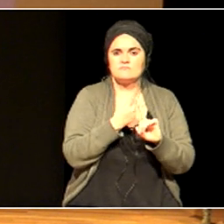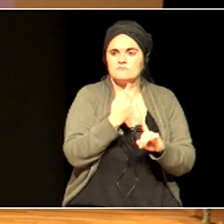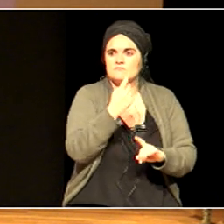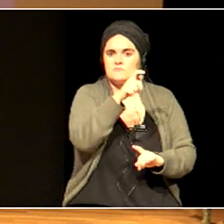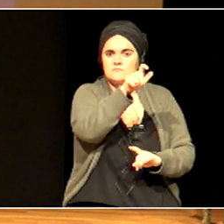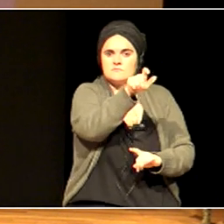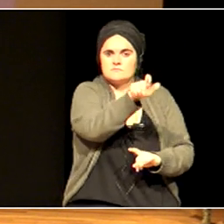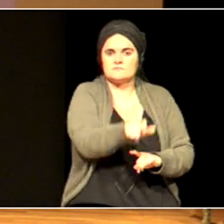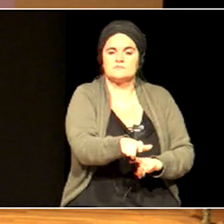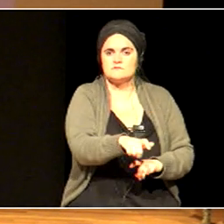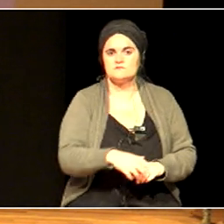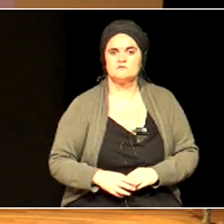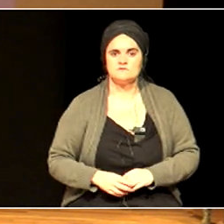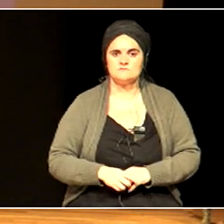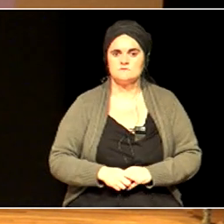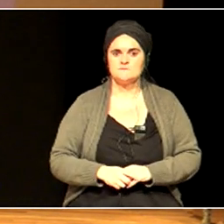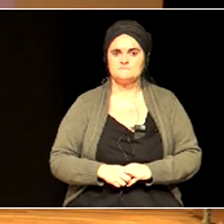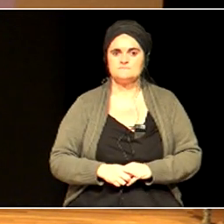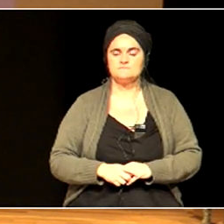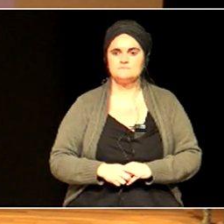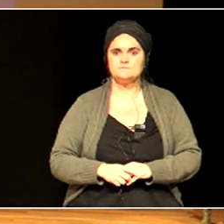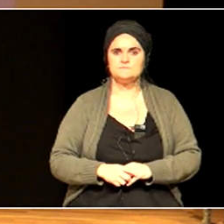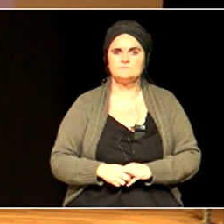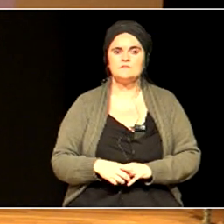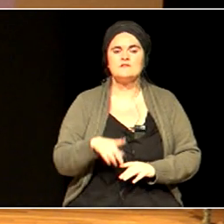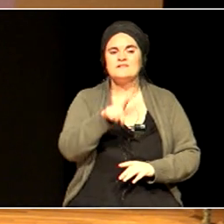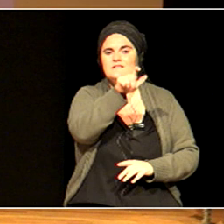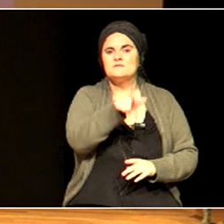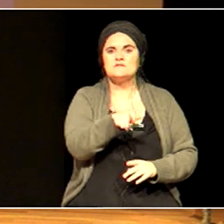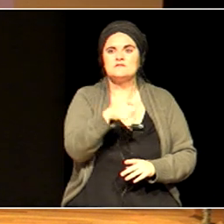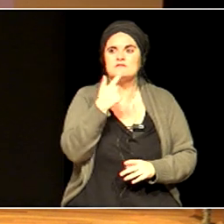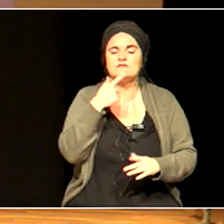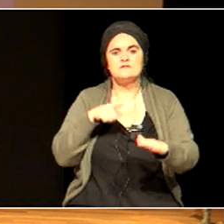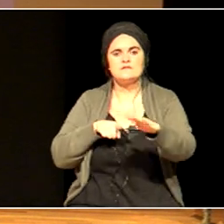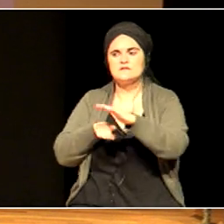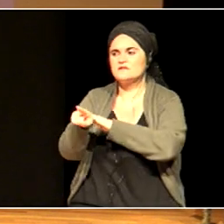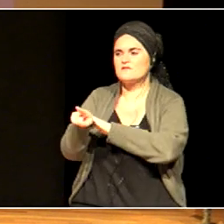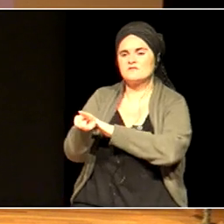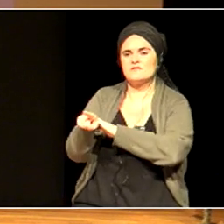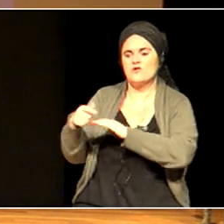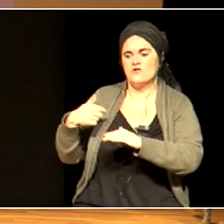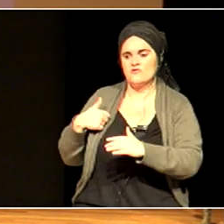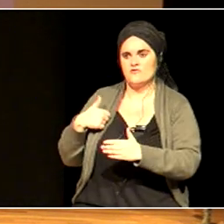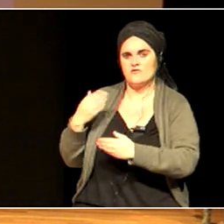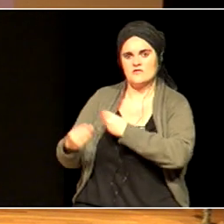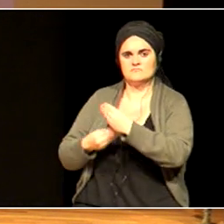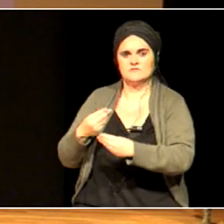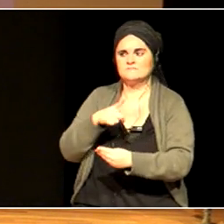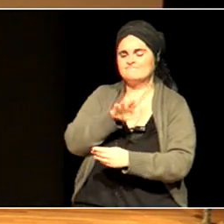development I'd made in understanding inclusion.